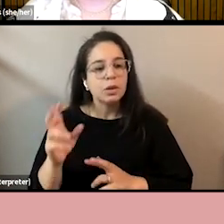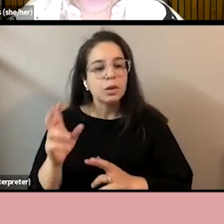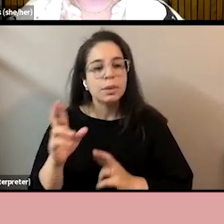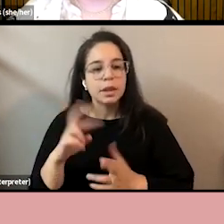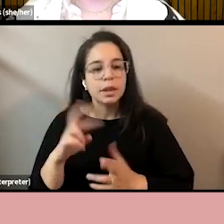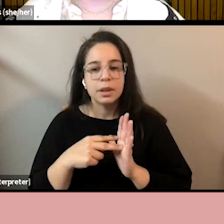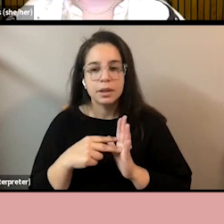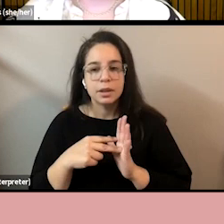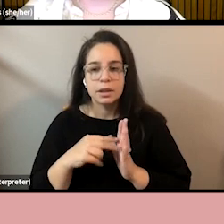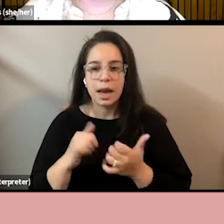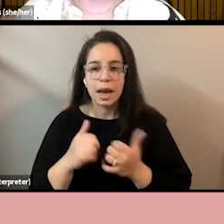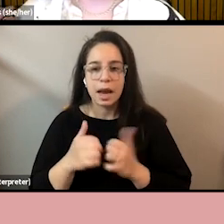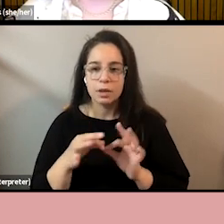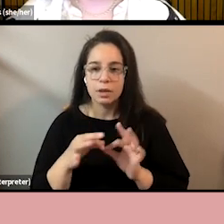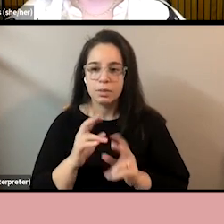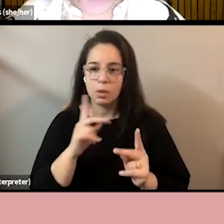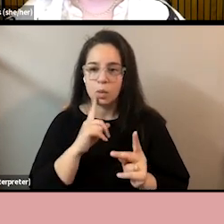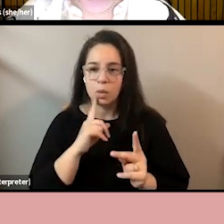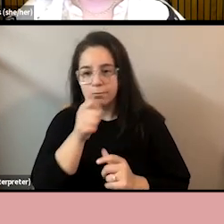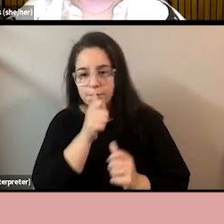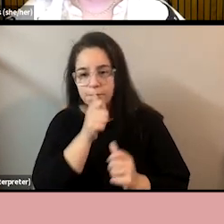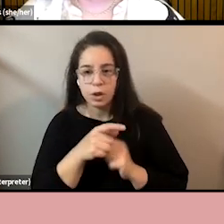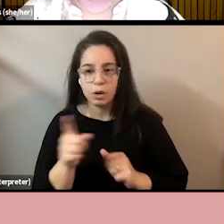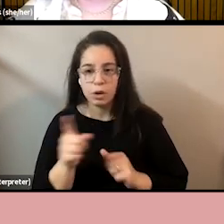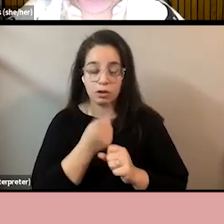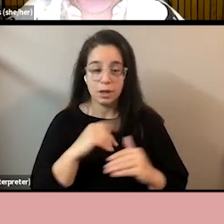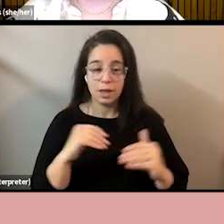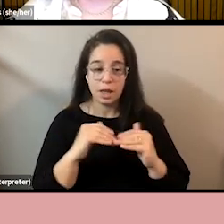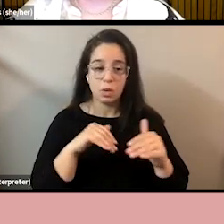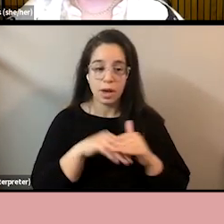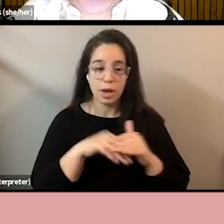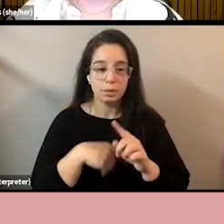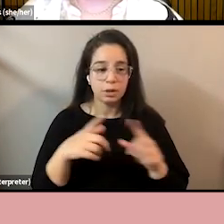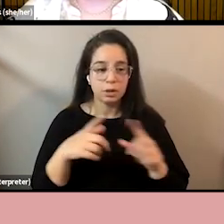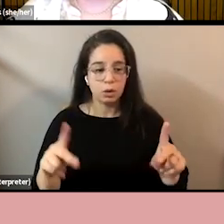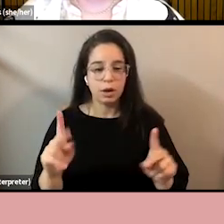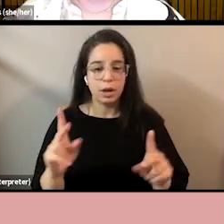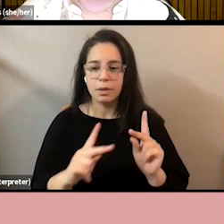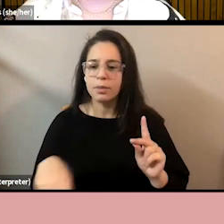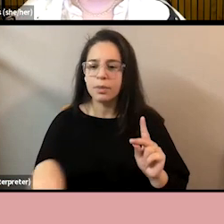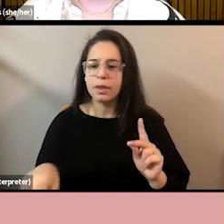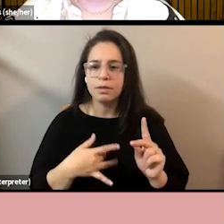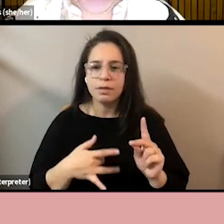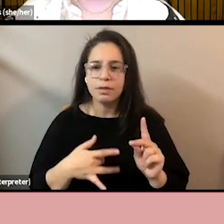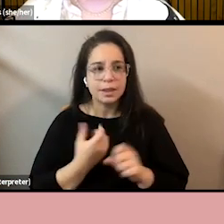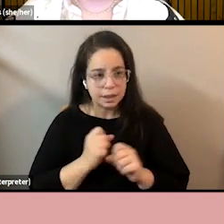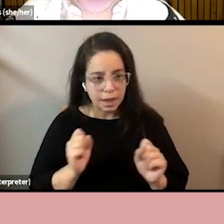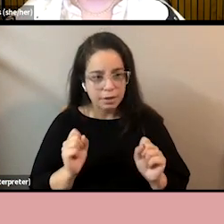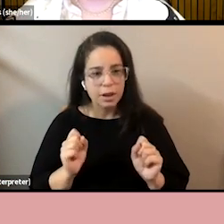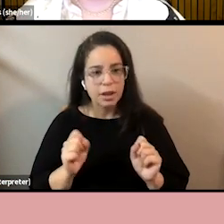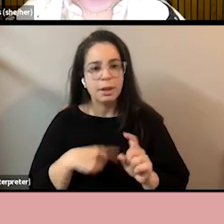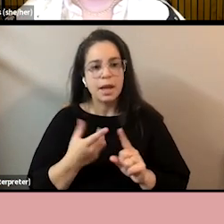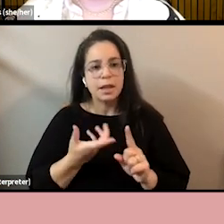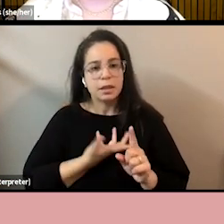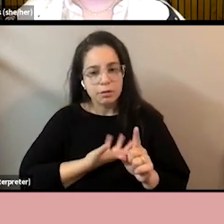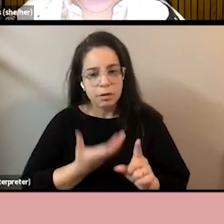tolerate you. It means being sure of equal access and opportunities and making people feel safe and included.